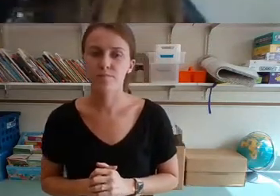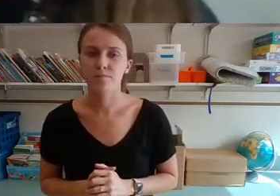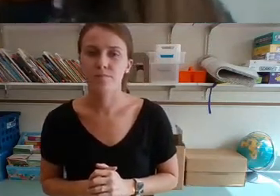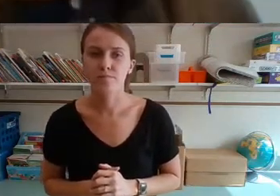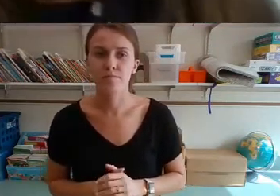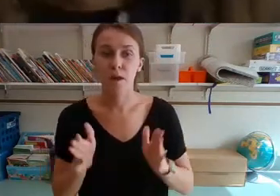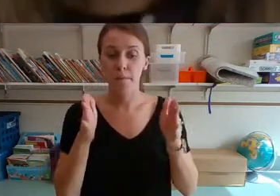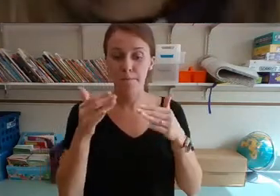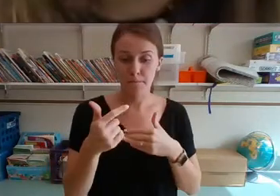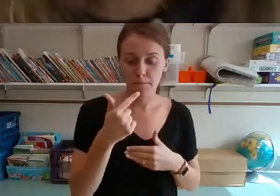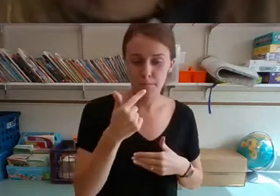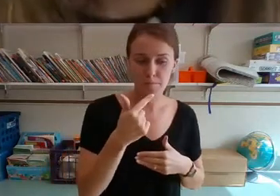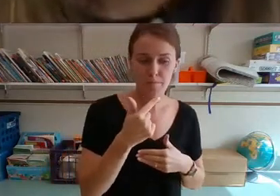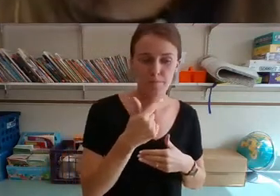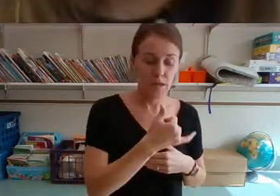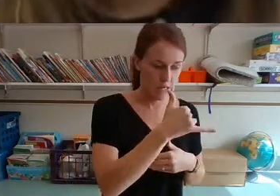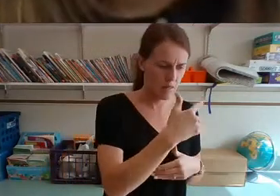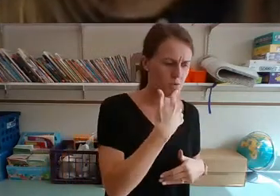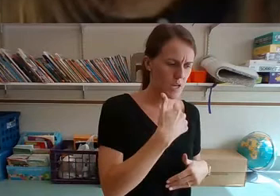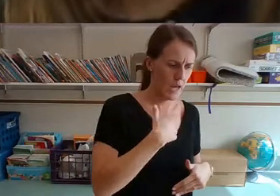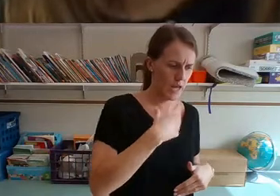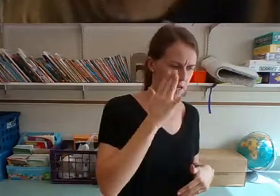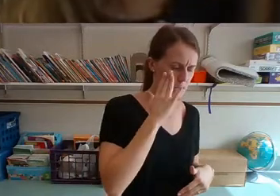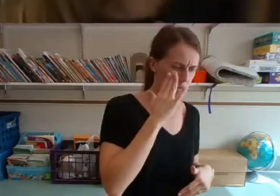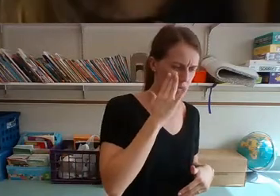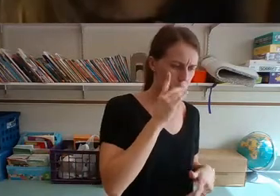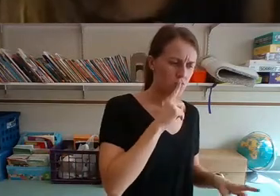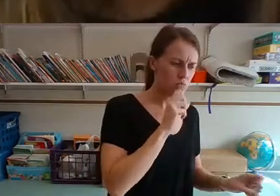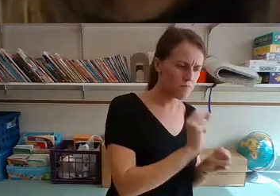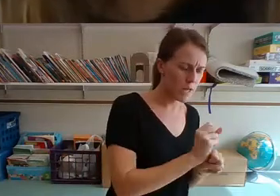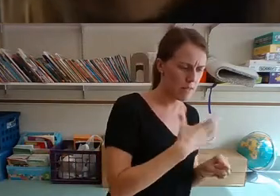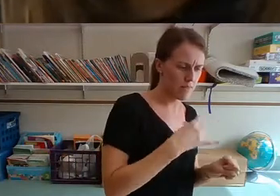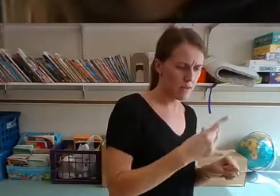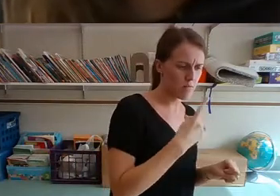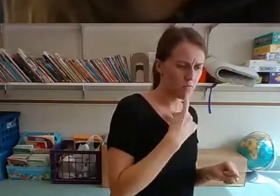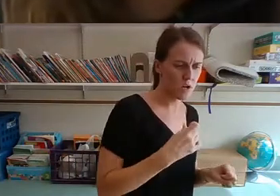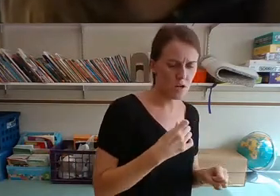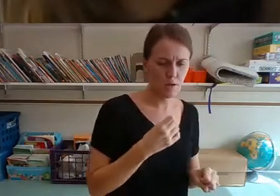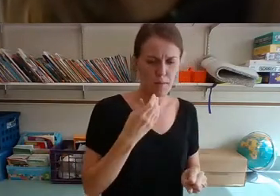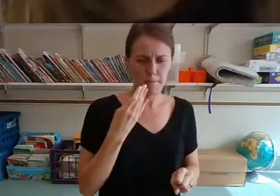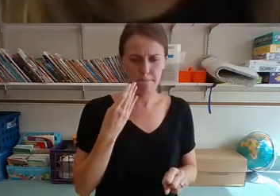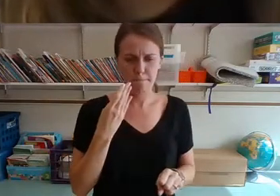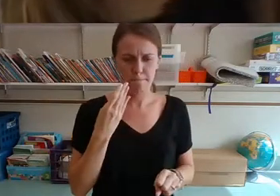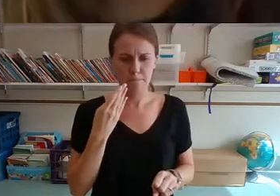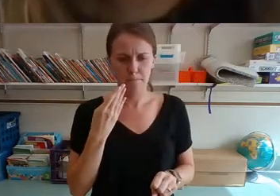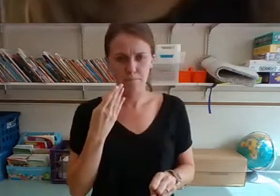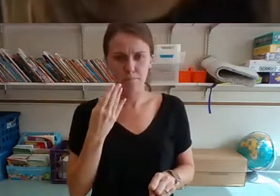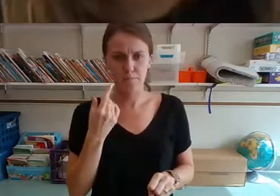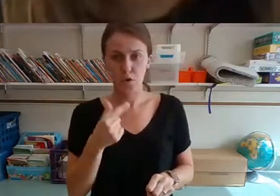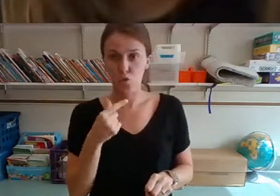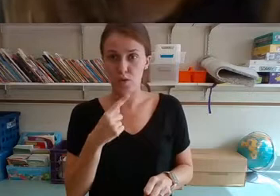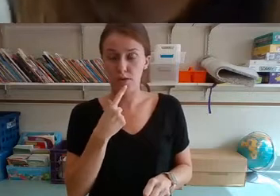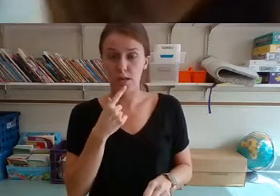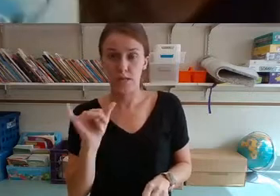I do like red, said yellow. And green said, so do I. And blue, you are terrific.